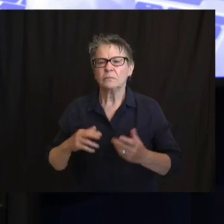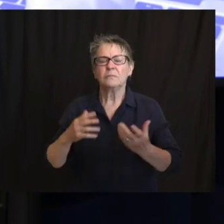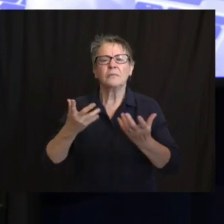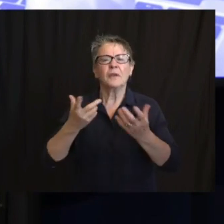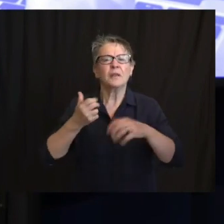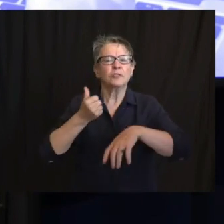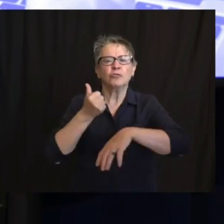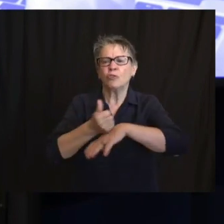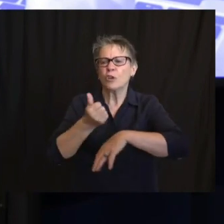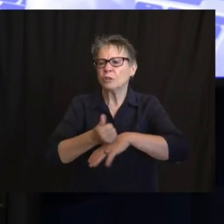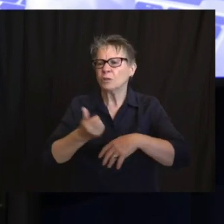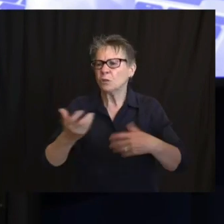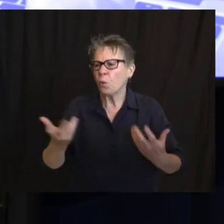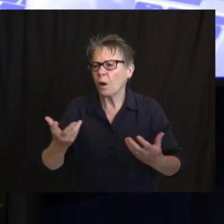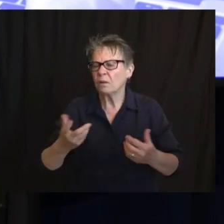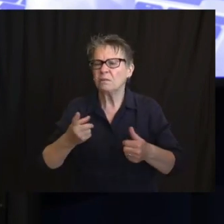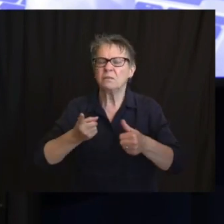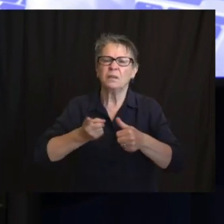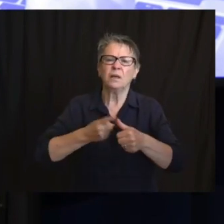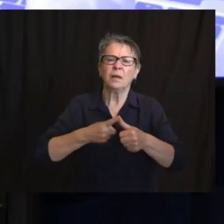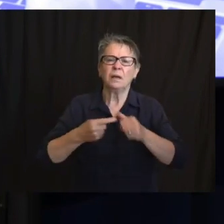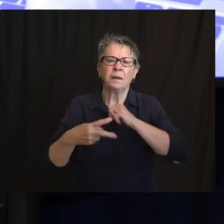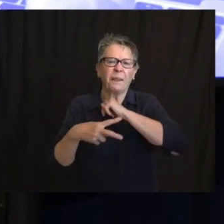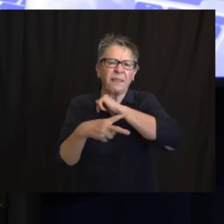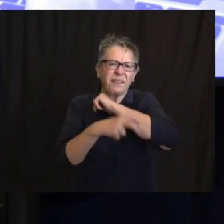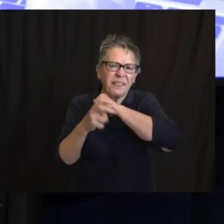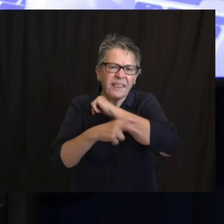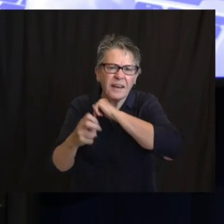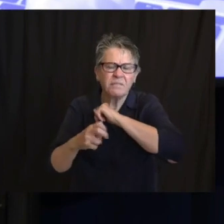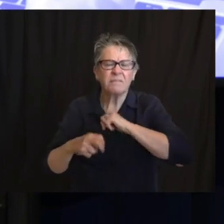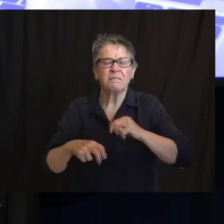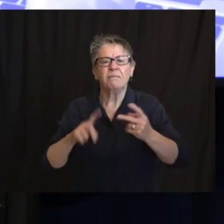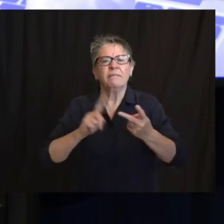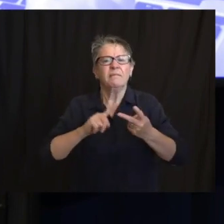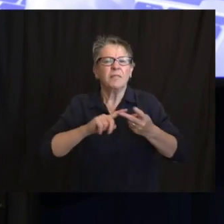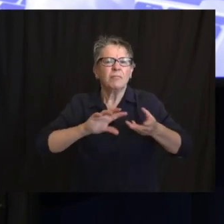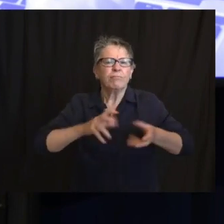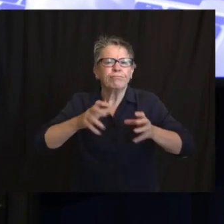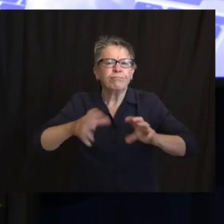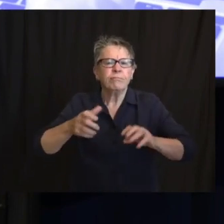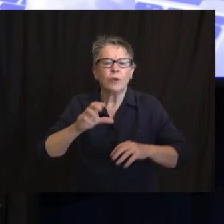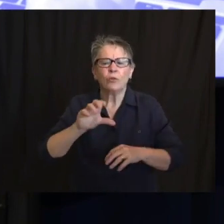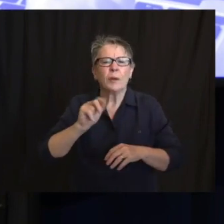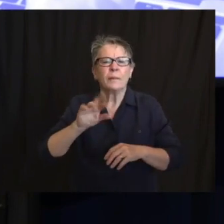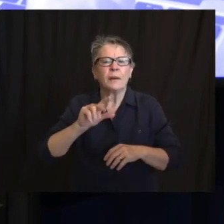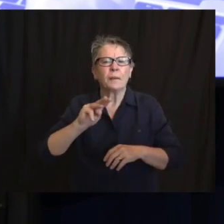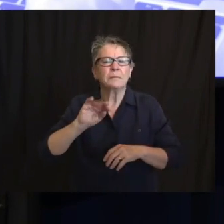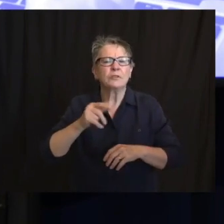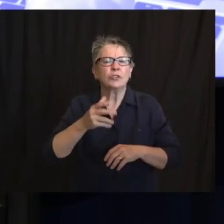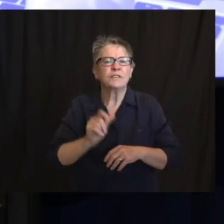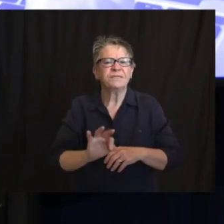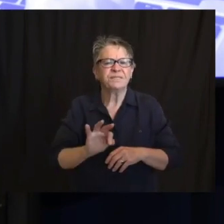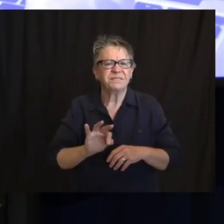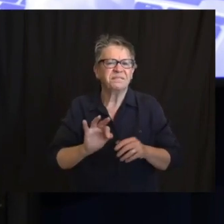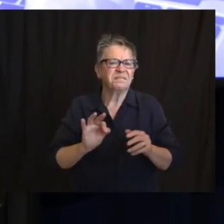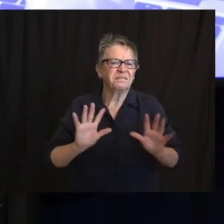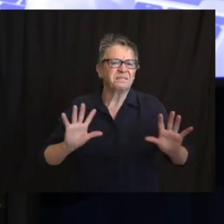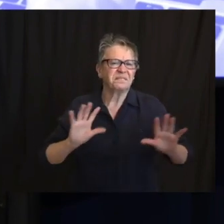probably the overwhelming charge, but could also have some more specific details from our county prosecutor's office for you on that.